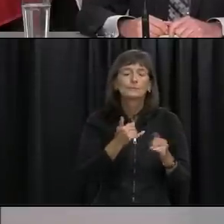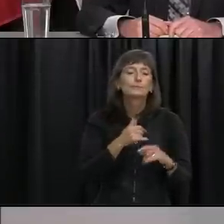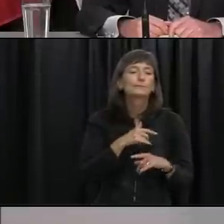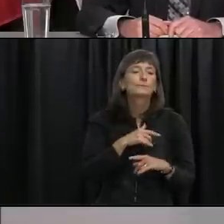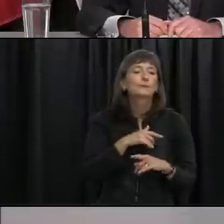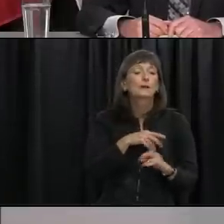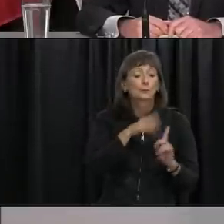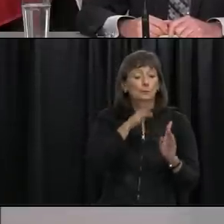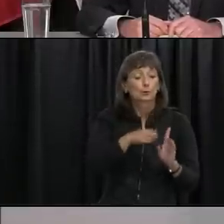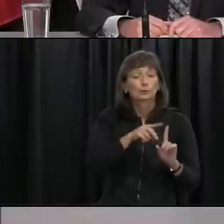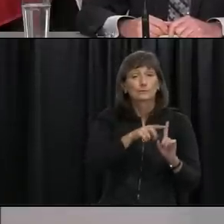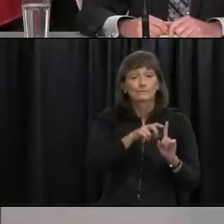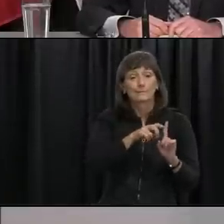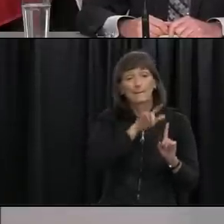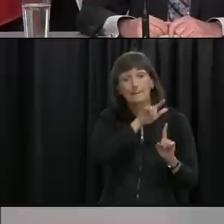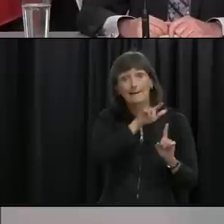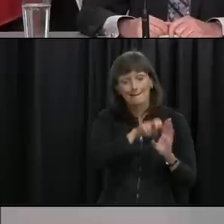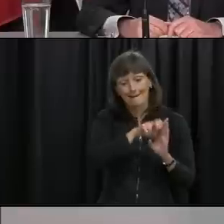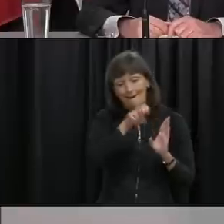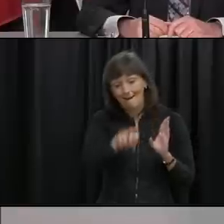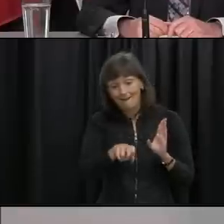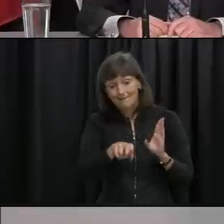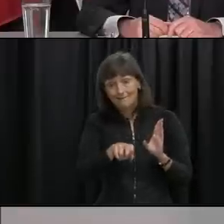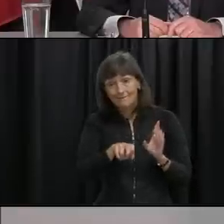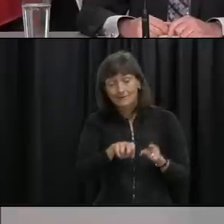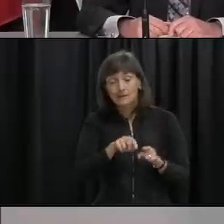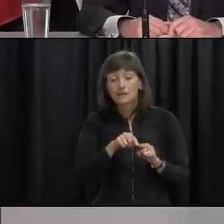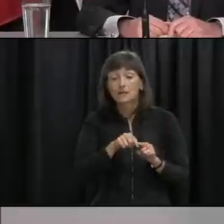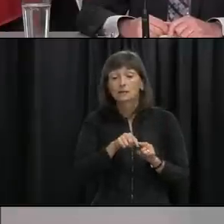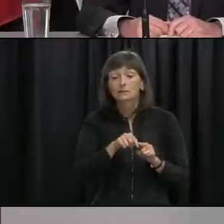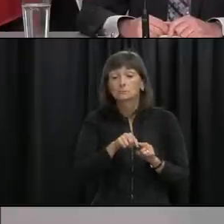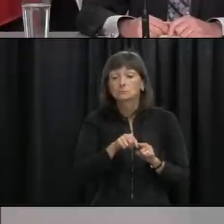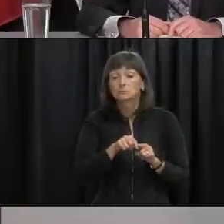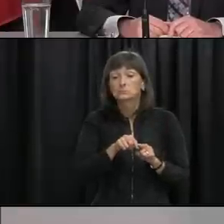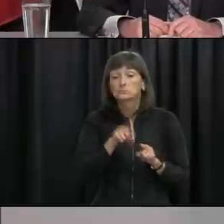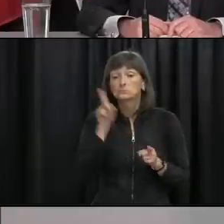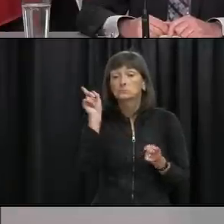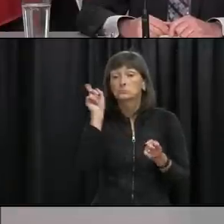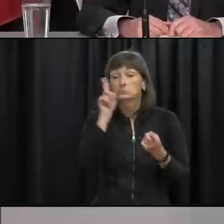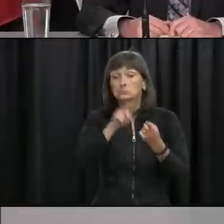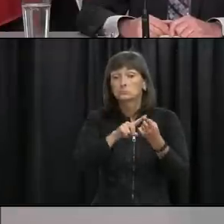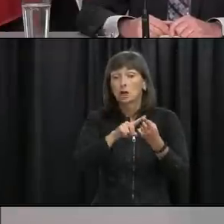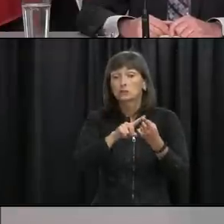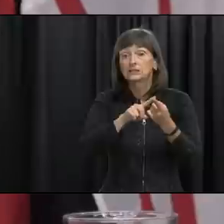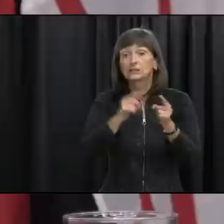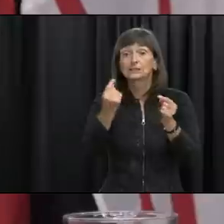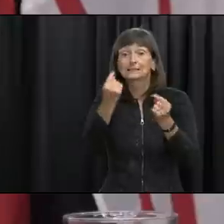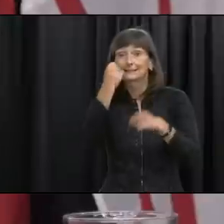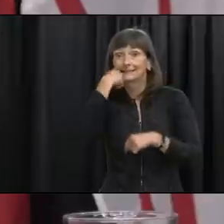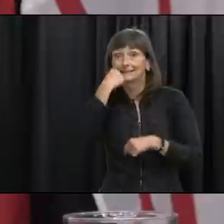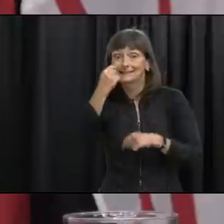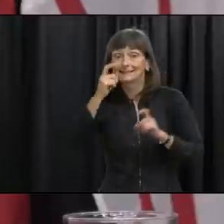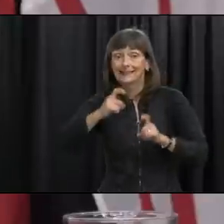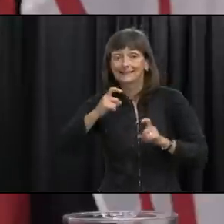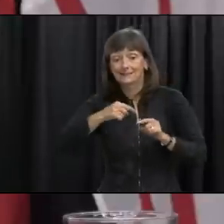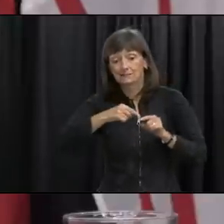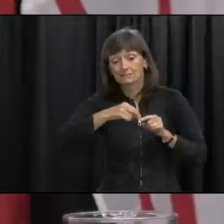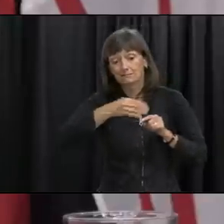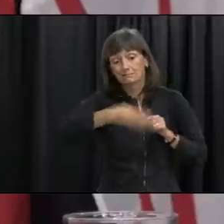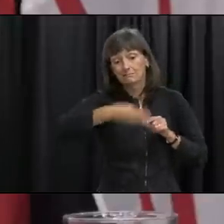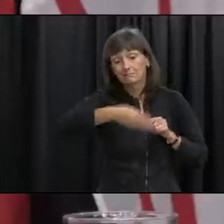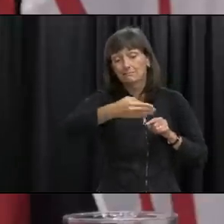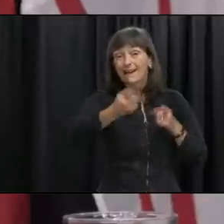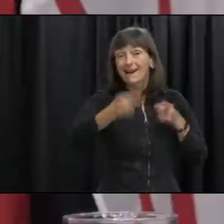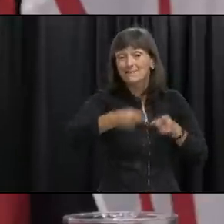the individual getting off the plane uh and um going for a covid test that investigation is still